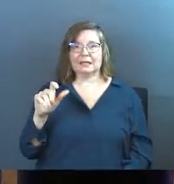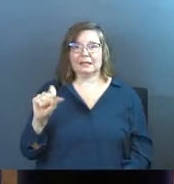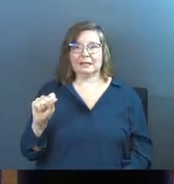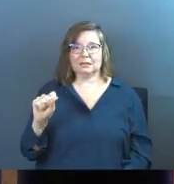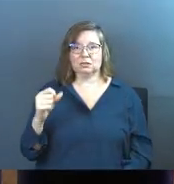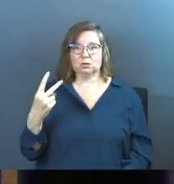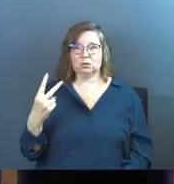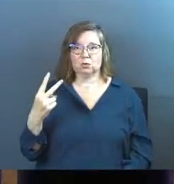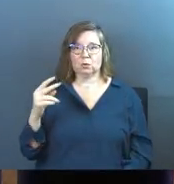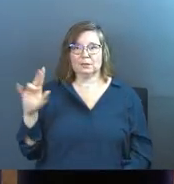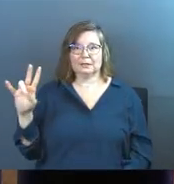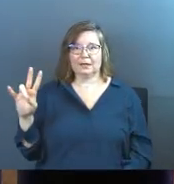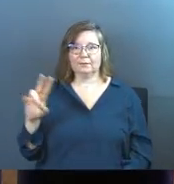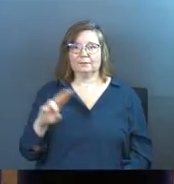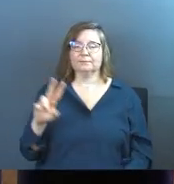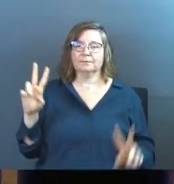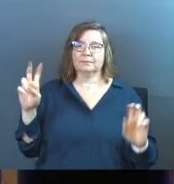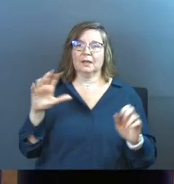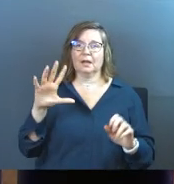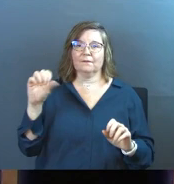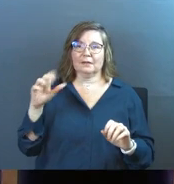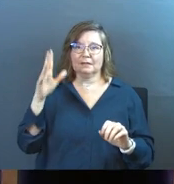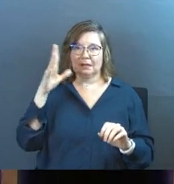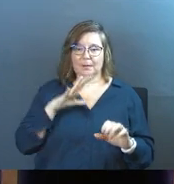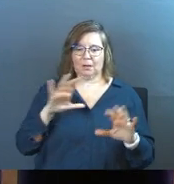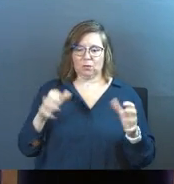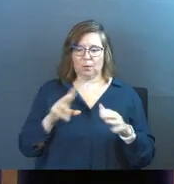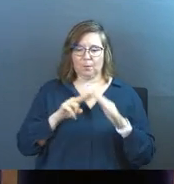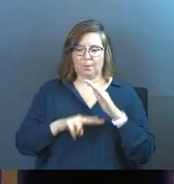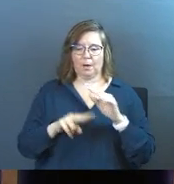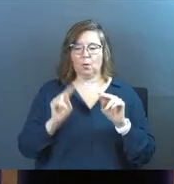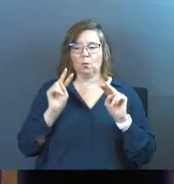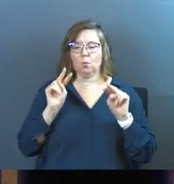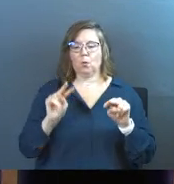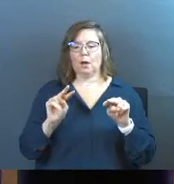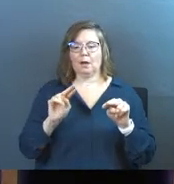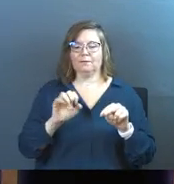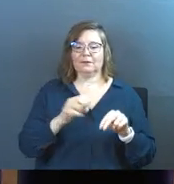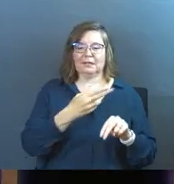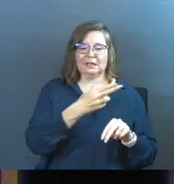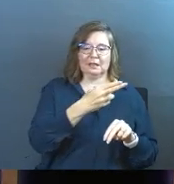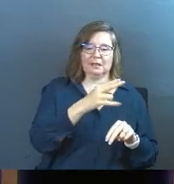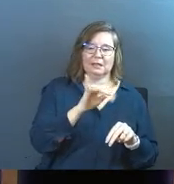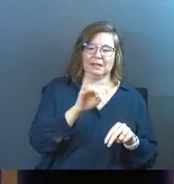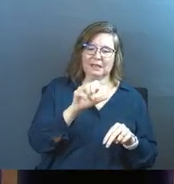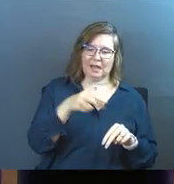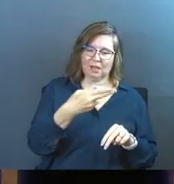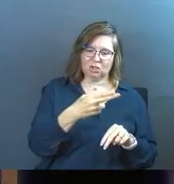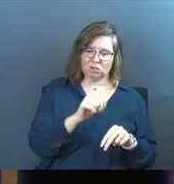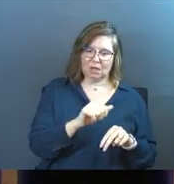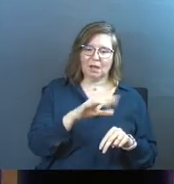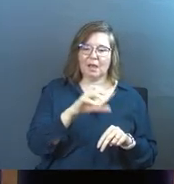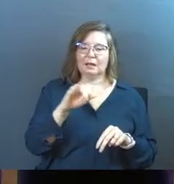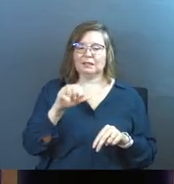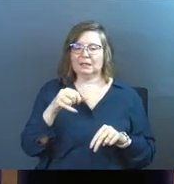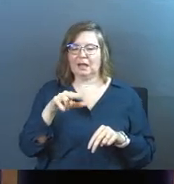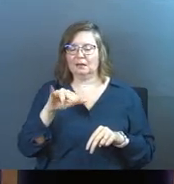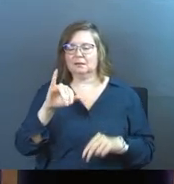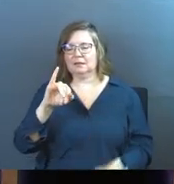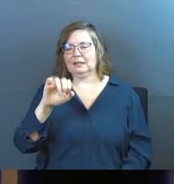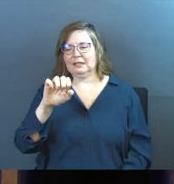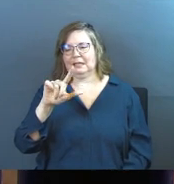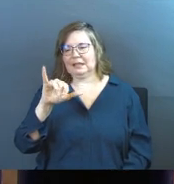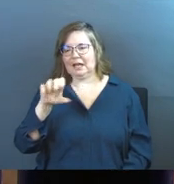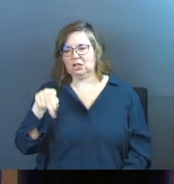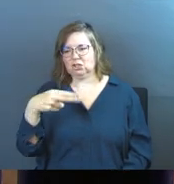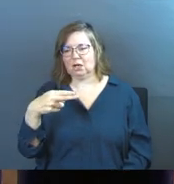verse seven. It says, 50 men from the group of prophets also went and watched from a distance as Elijah and Elisha stopped beside the Jordan River. You're like, whoa,